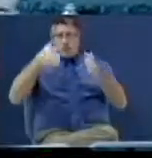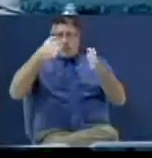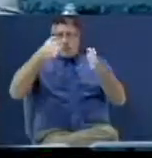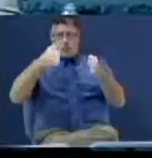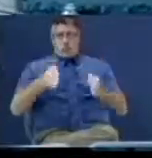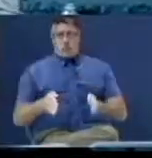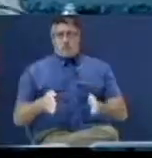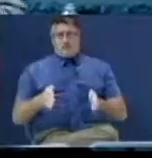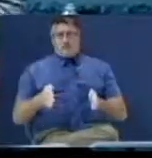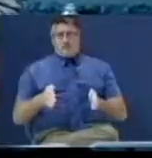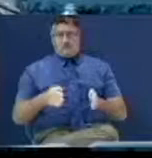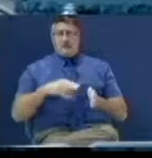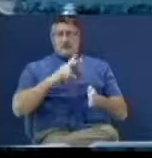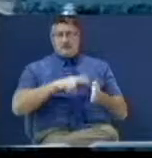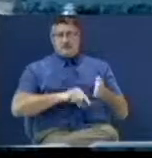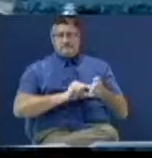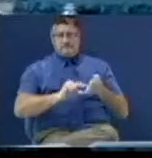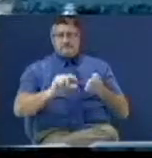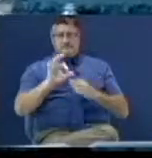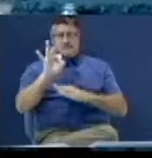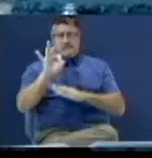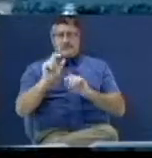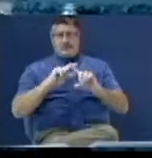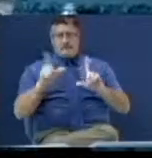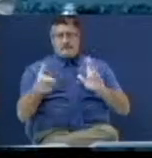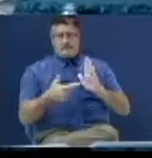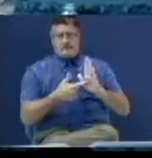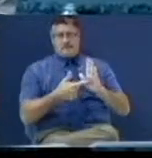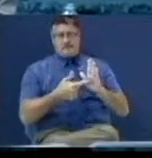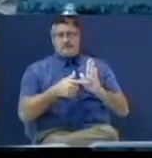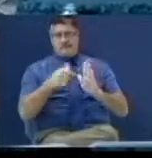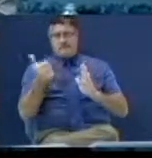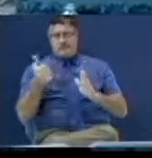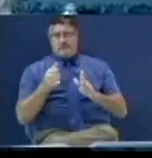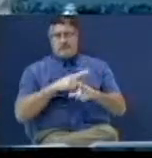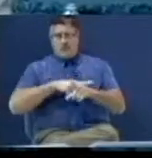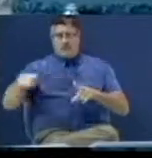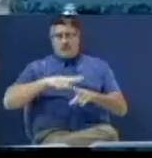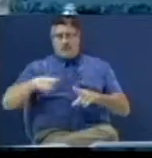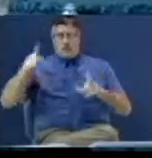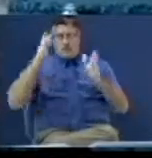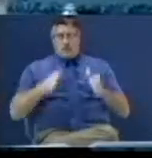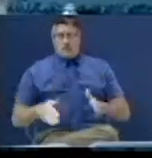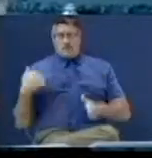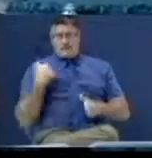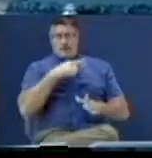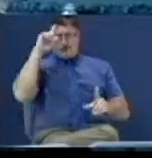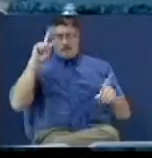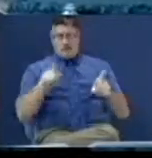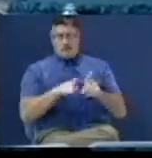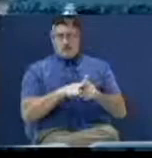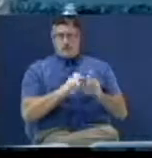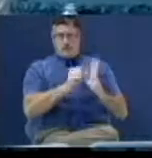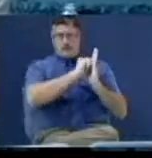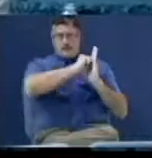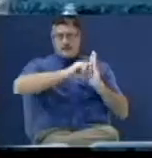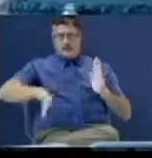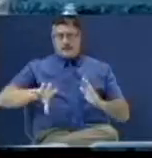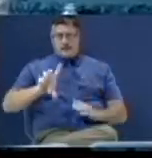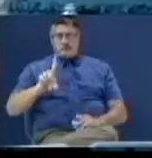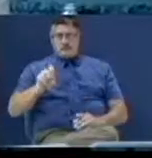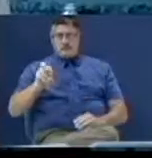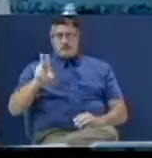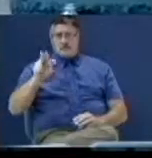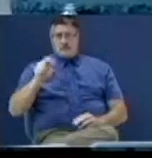I read, I could read verse nine too, but I'm going to read this one. This is what I want to hear. For the accuser of our brethren is cast down,